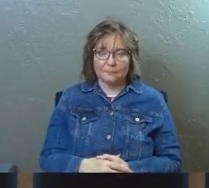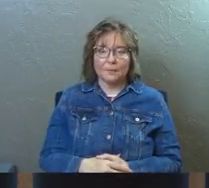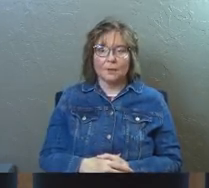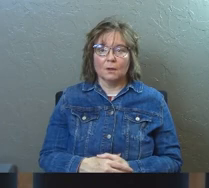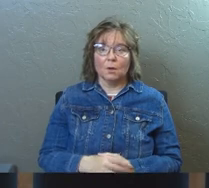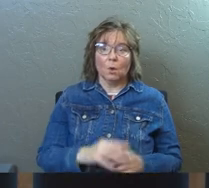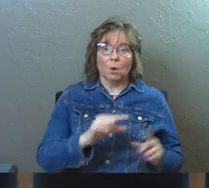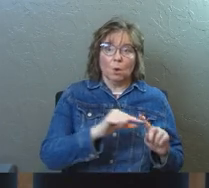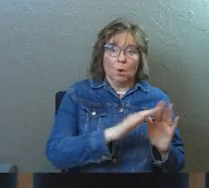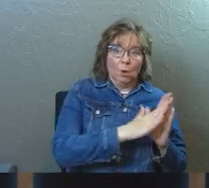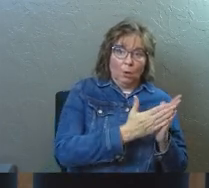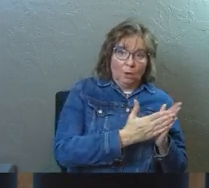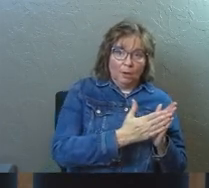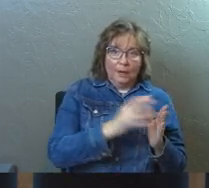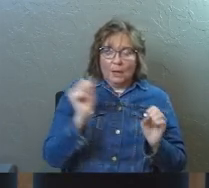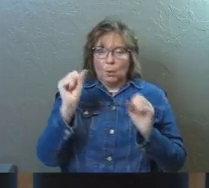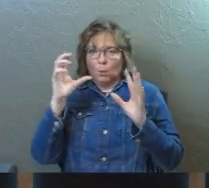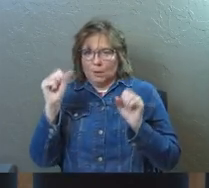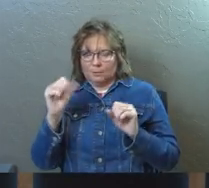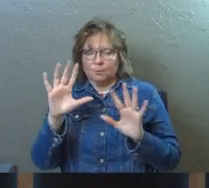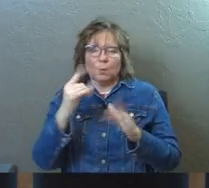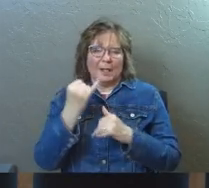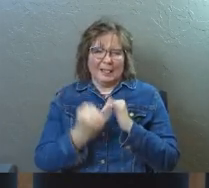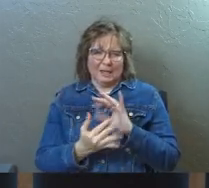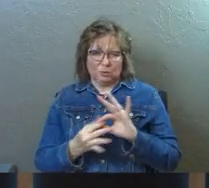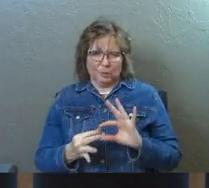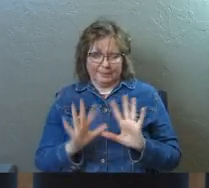Word and wonder. One last story.